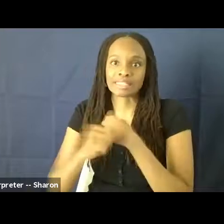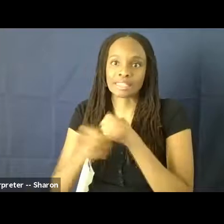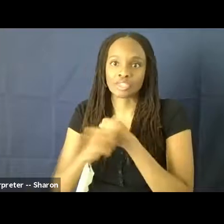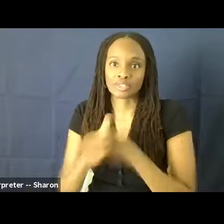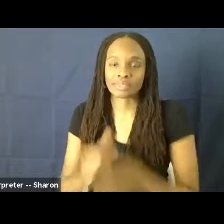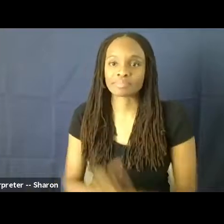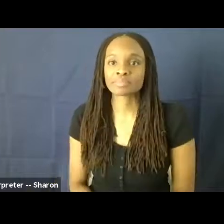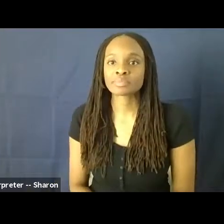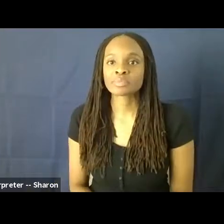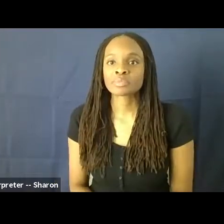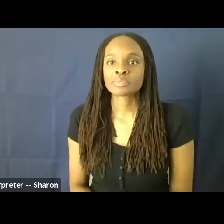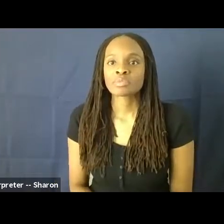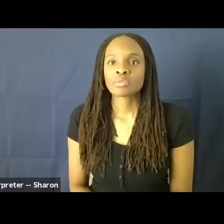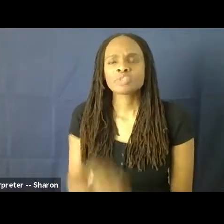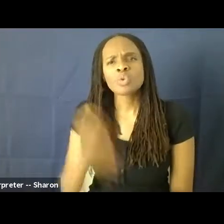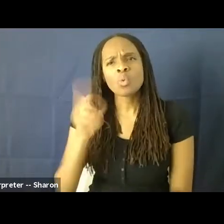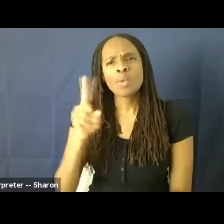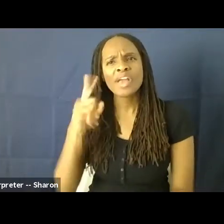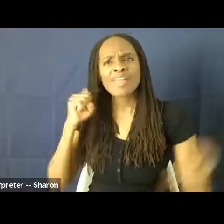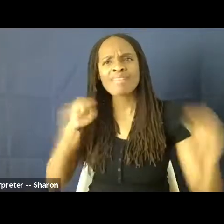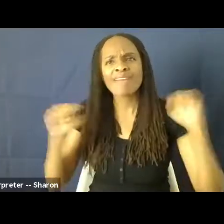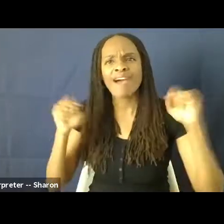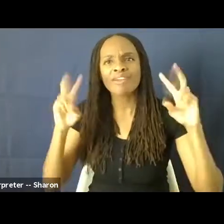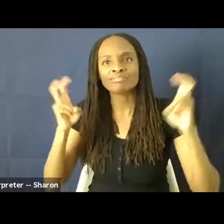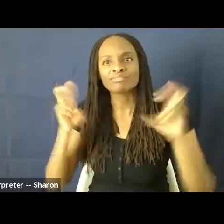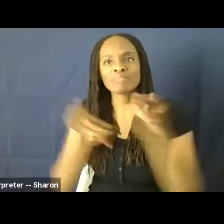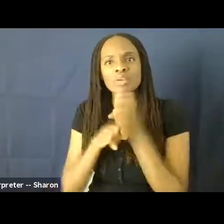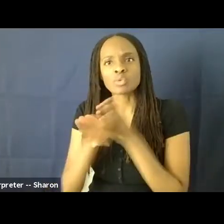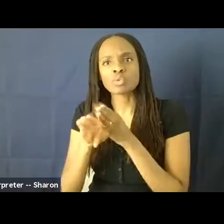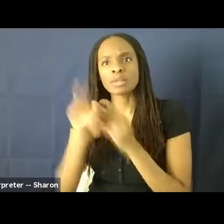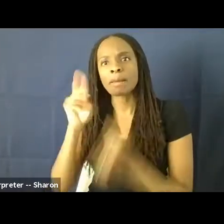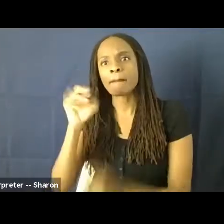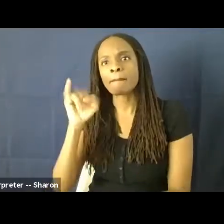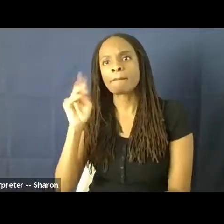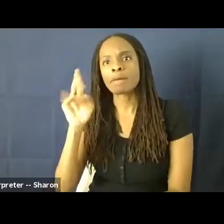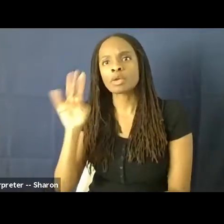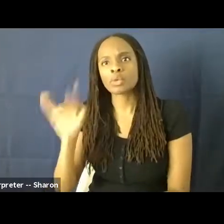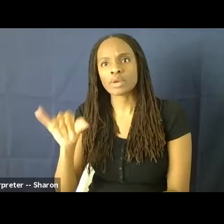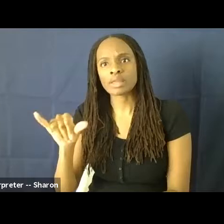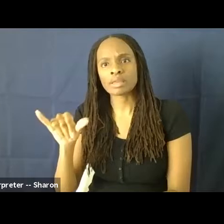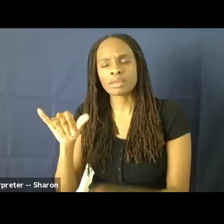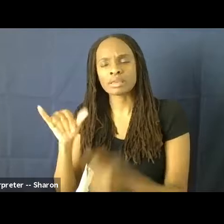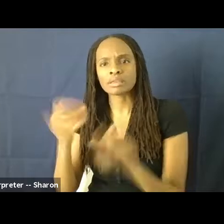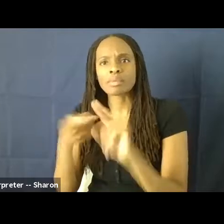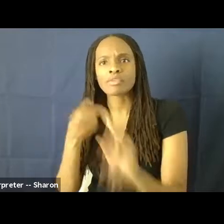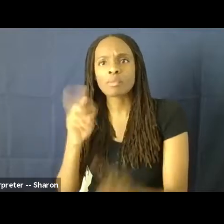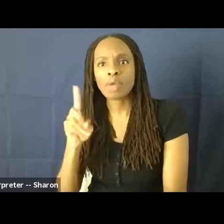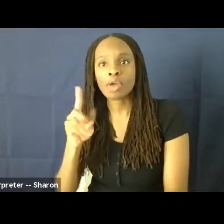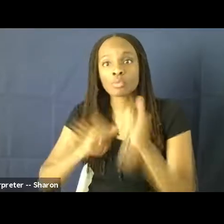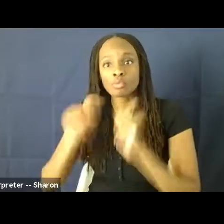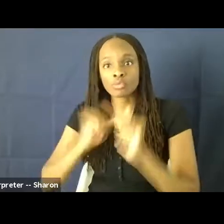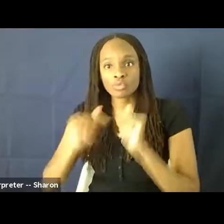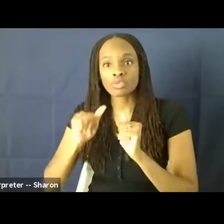So where are these loud minorities coming in? So the movie theaters themselves would